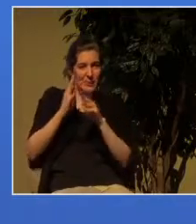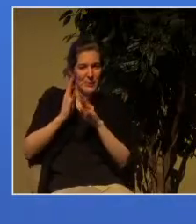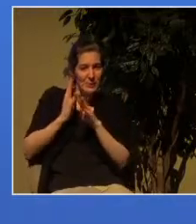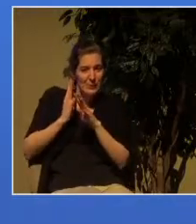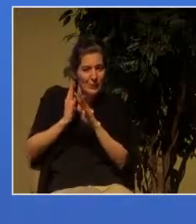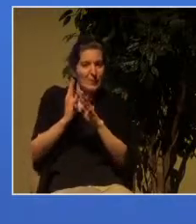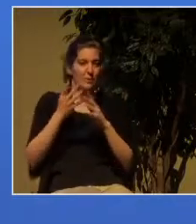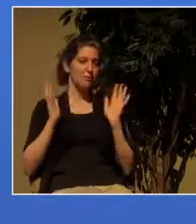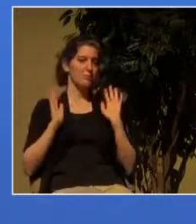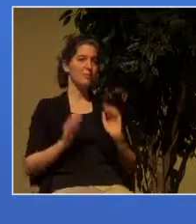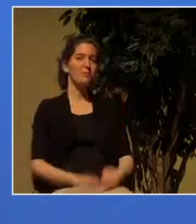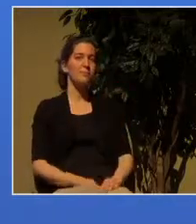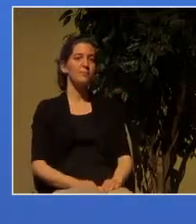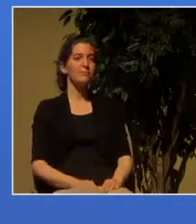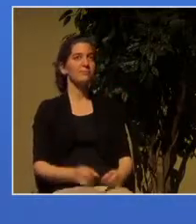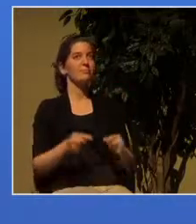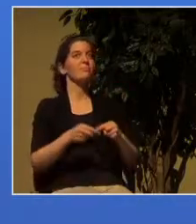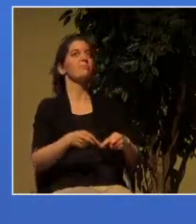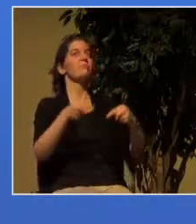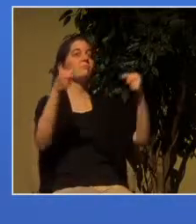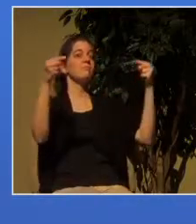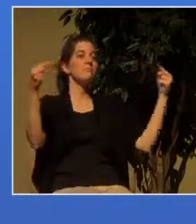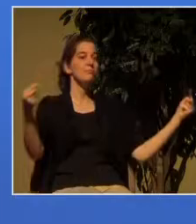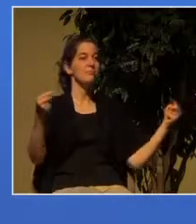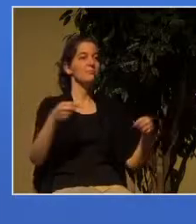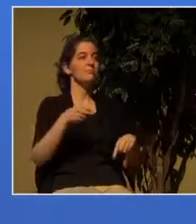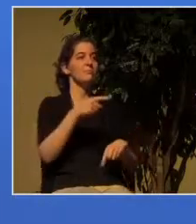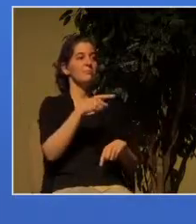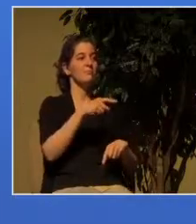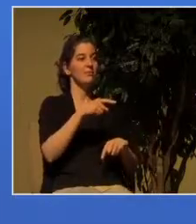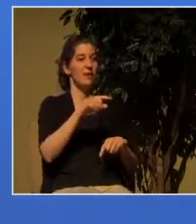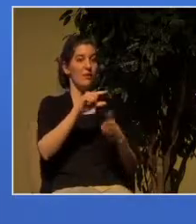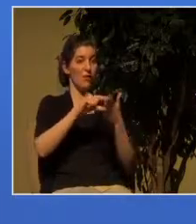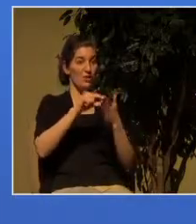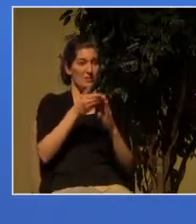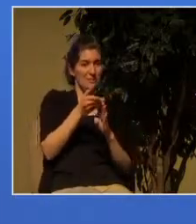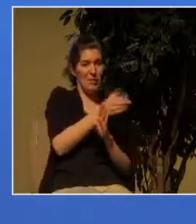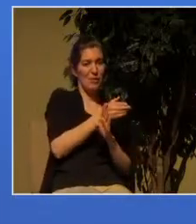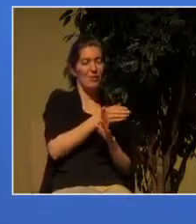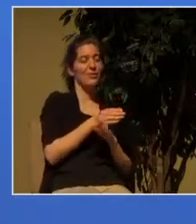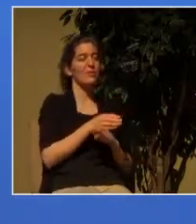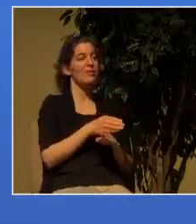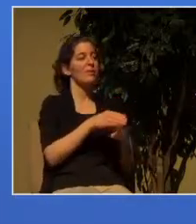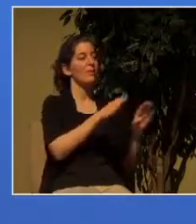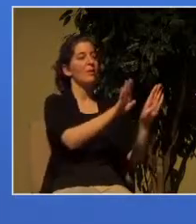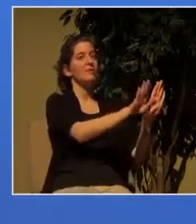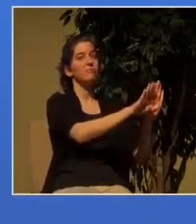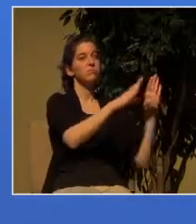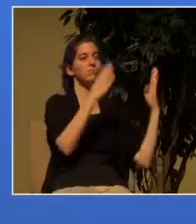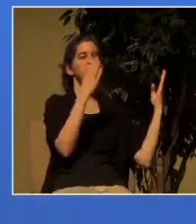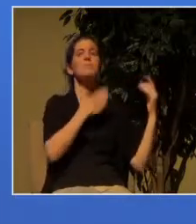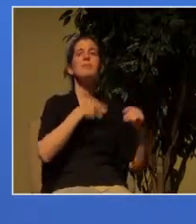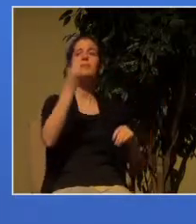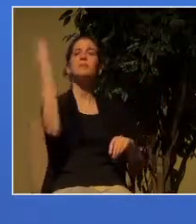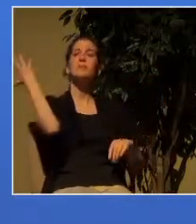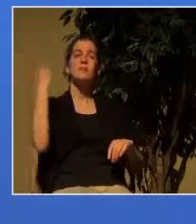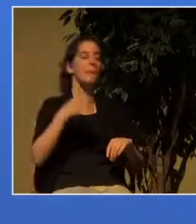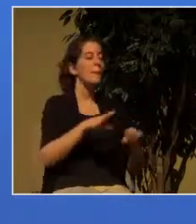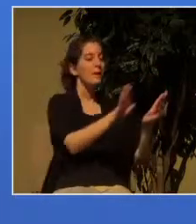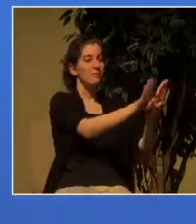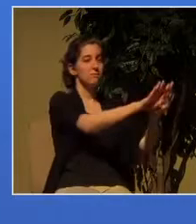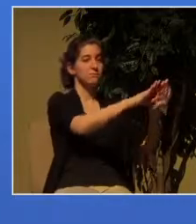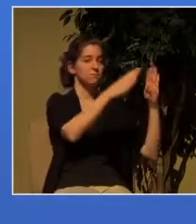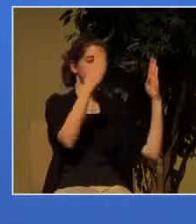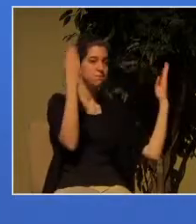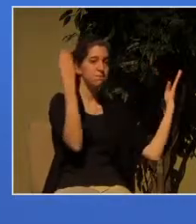of course stands in sharp contrast to the previous verse wide is the gate if we can put that slide up wide is the